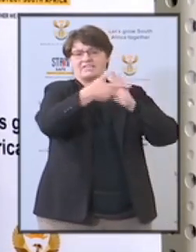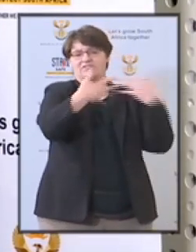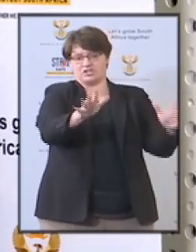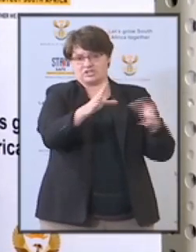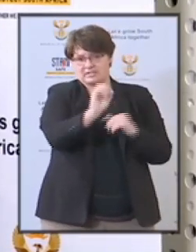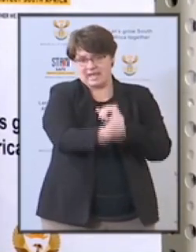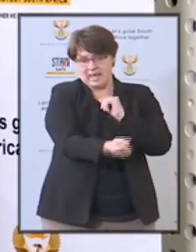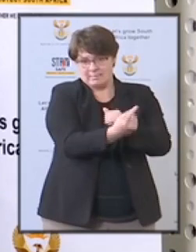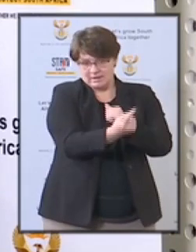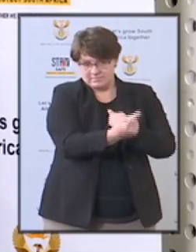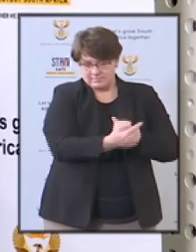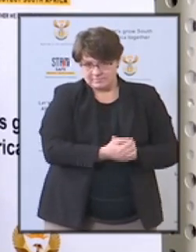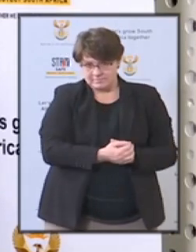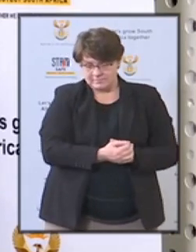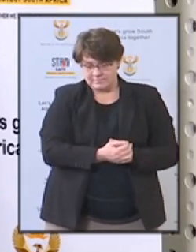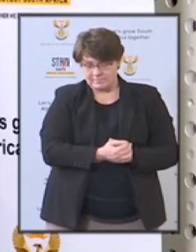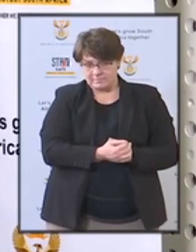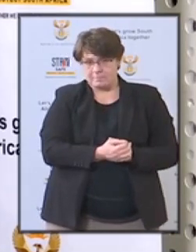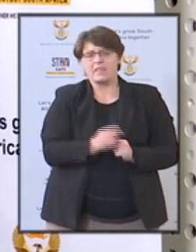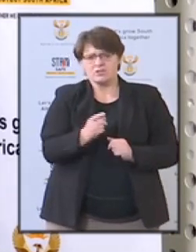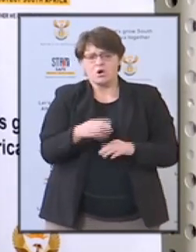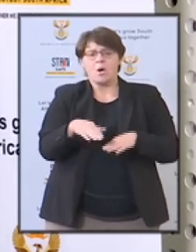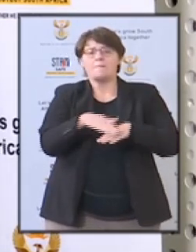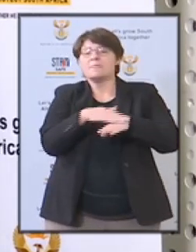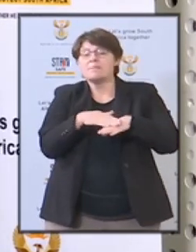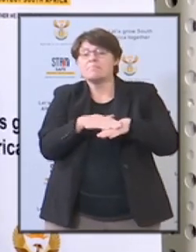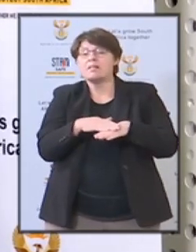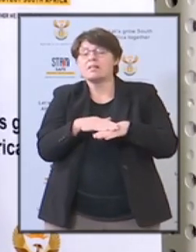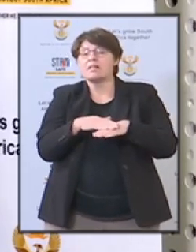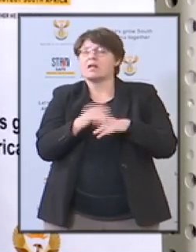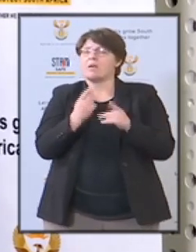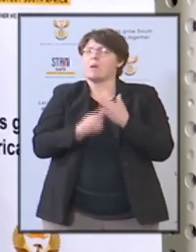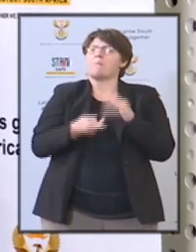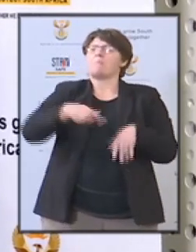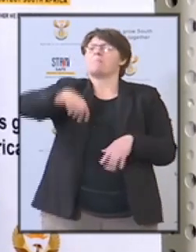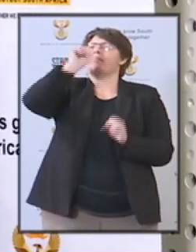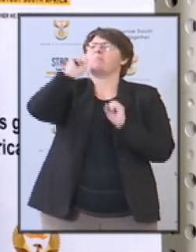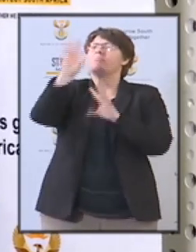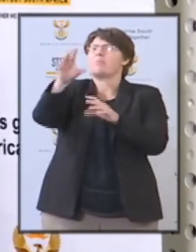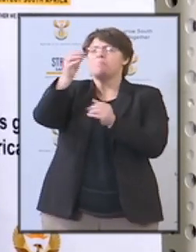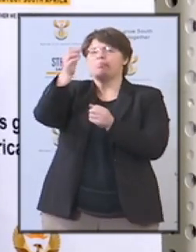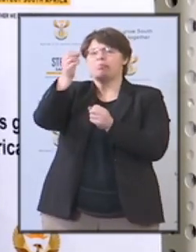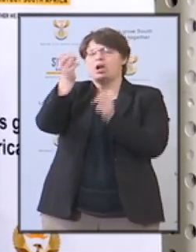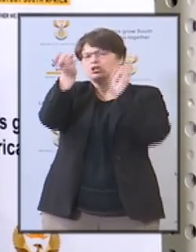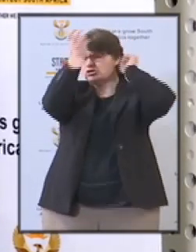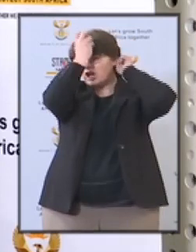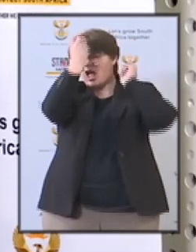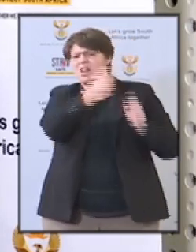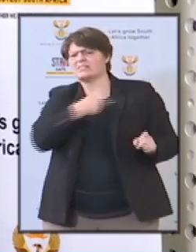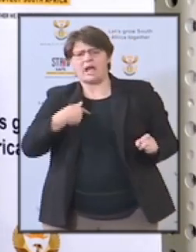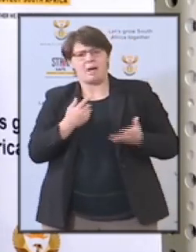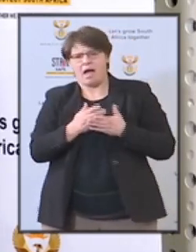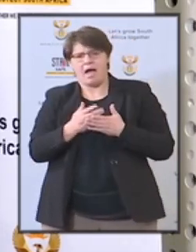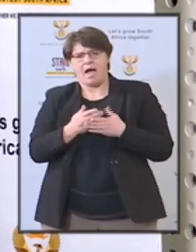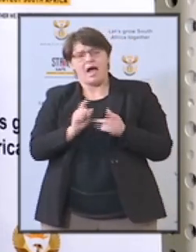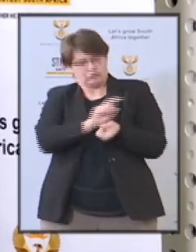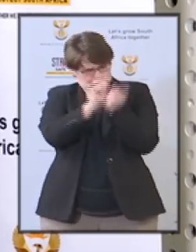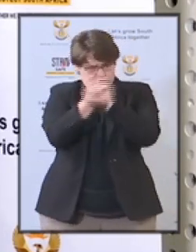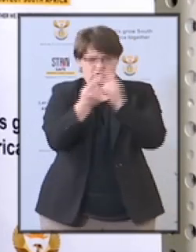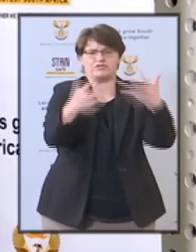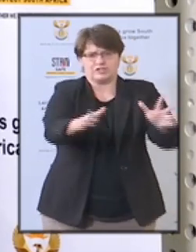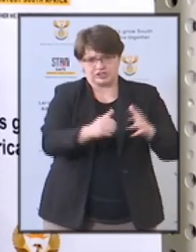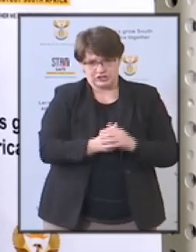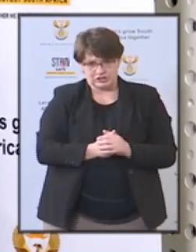also strengthened and minimum sentences increased. The amendments also strengthened the consequences of contravening